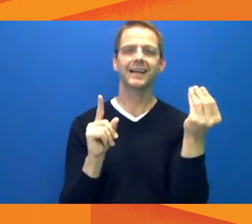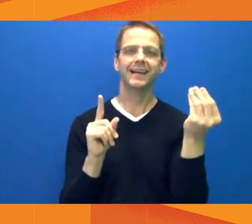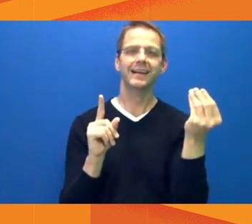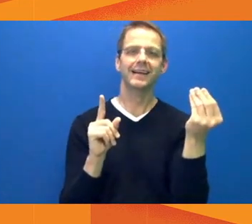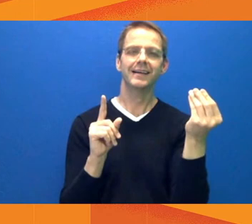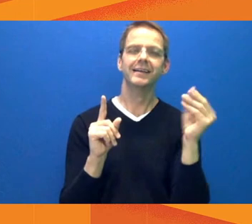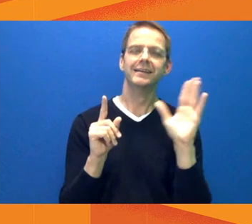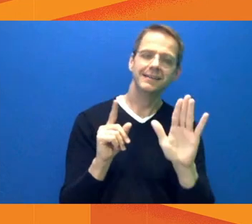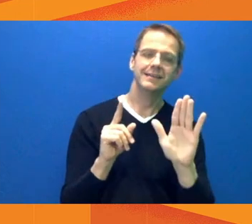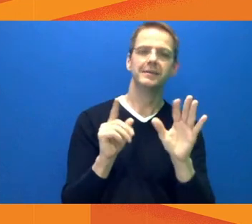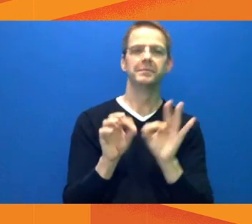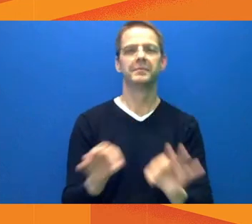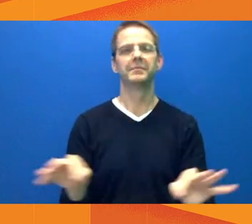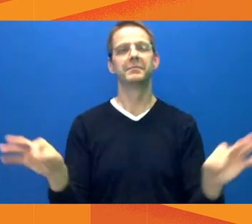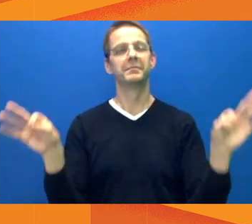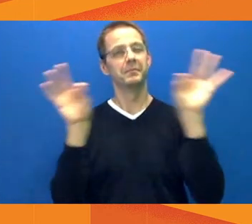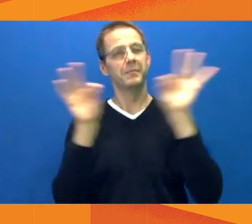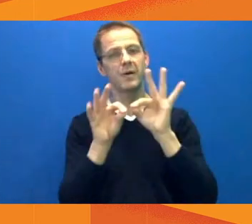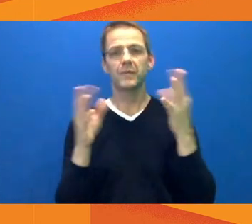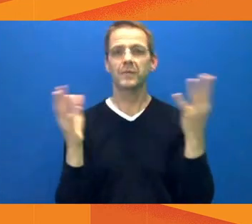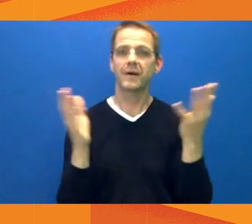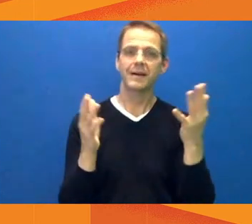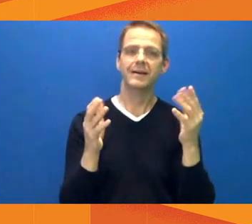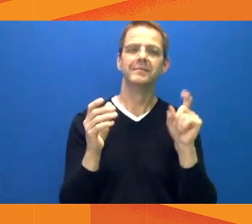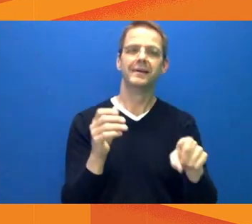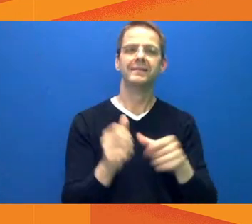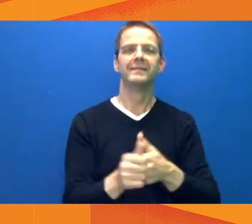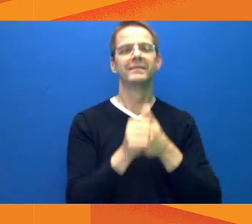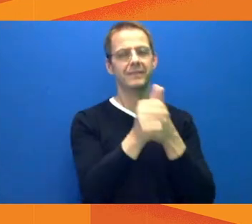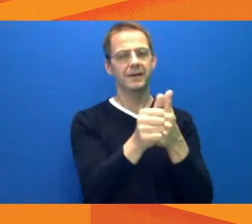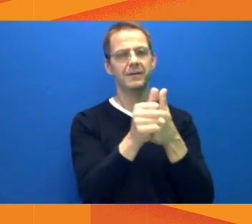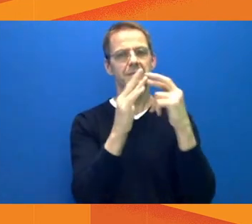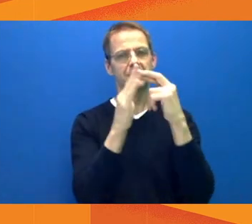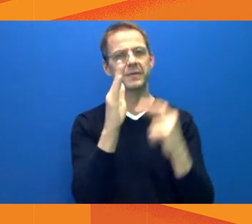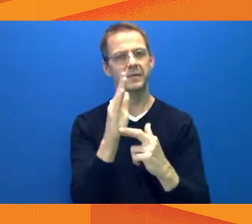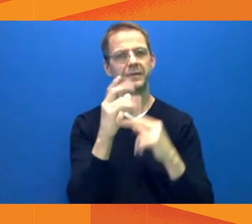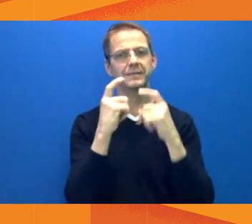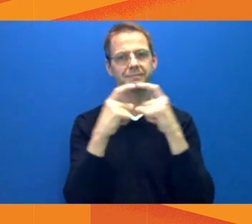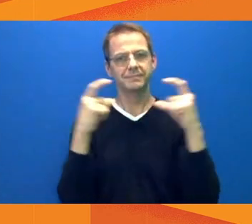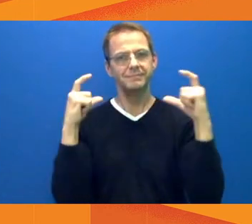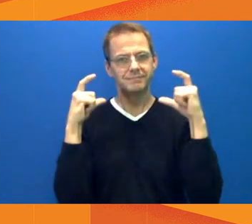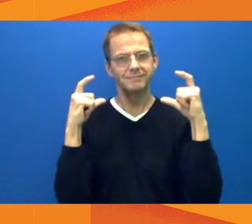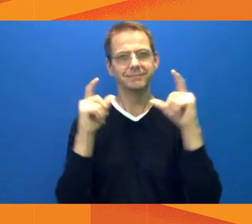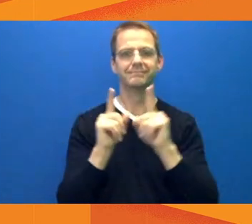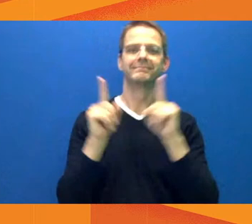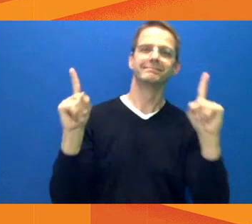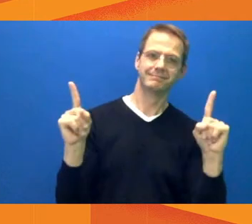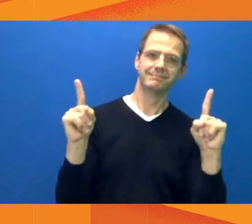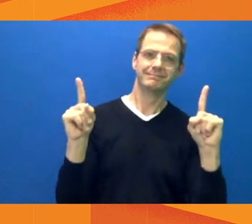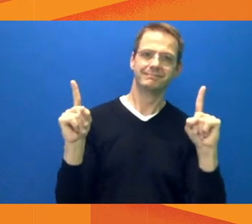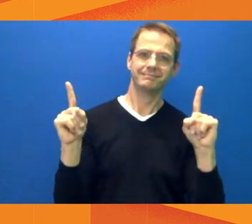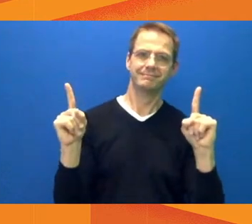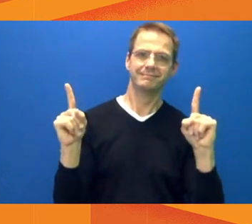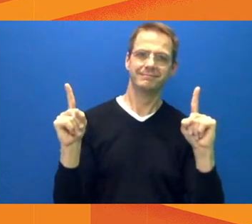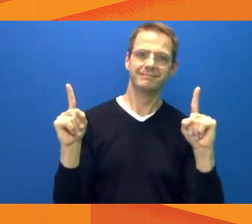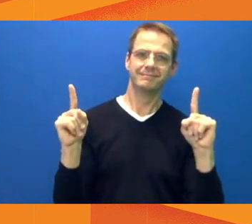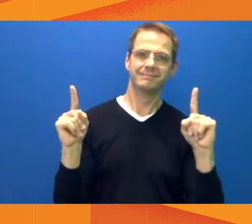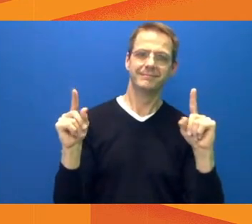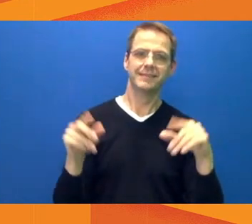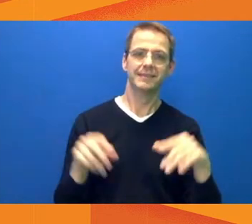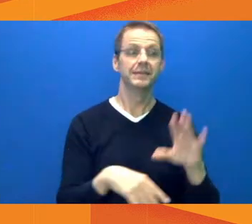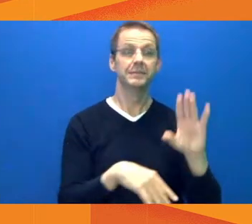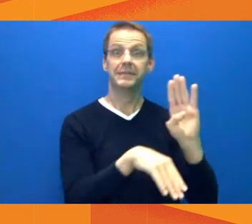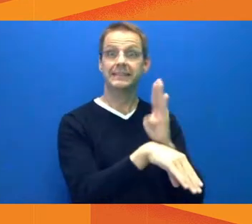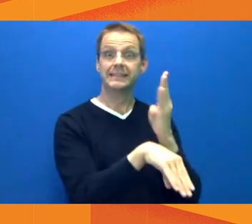recently had a ninety nine point five percent compliance rate, which really tells us that the business community is taking this seriously